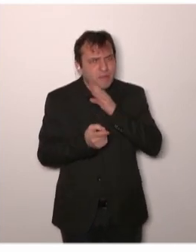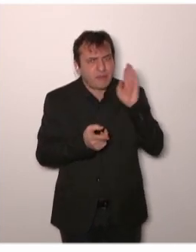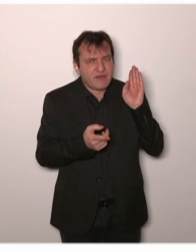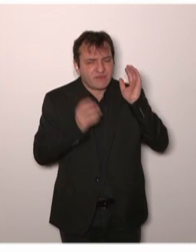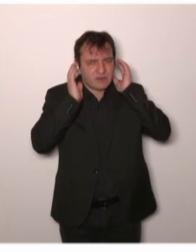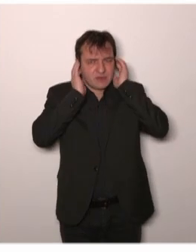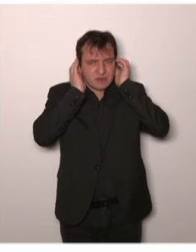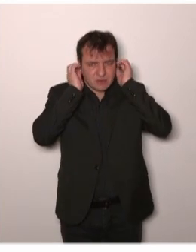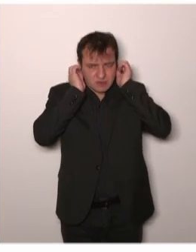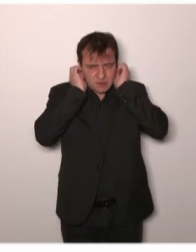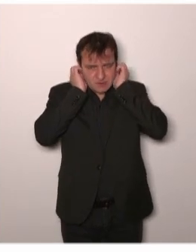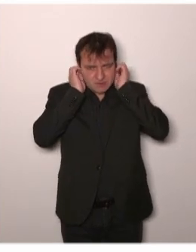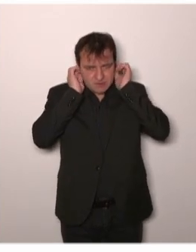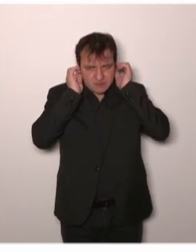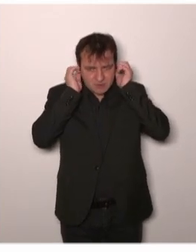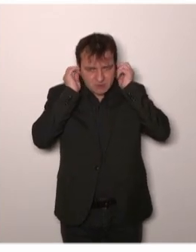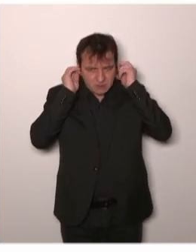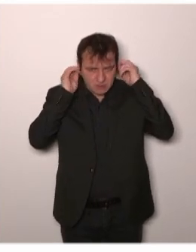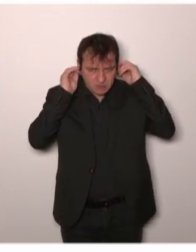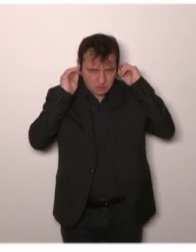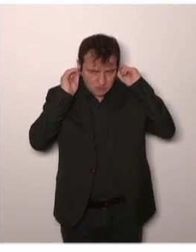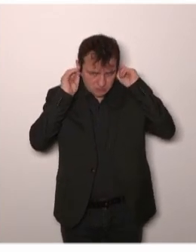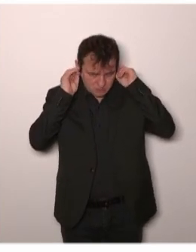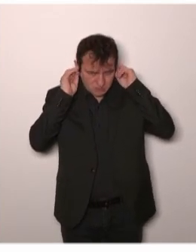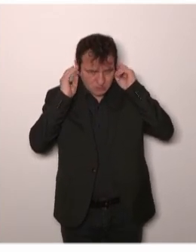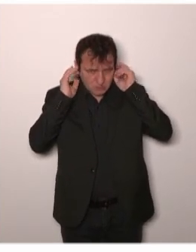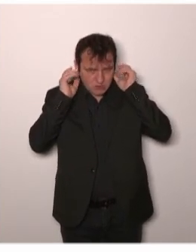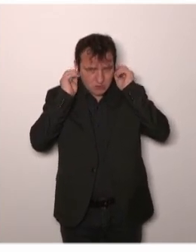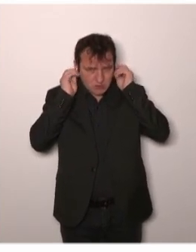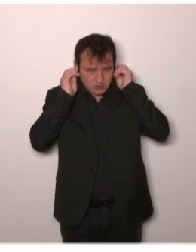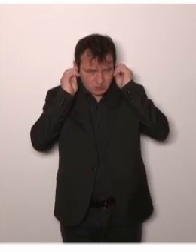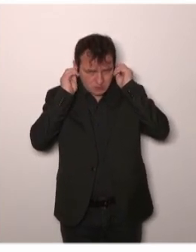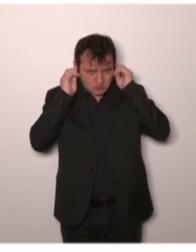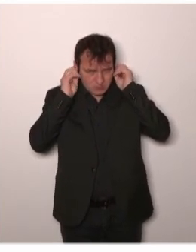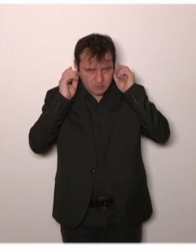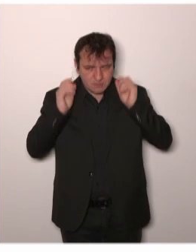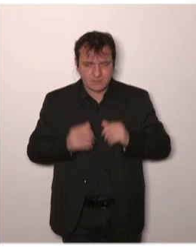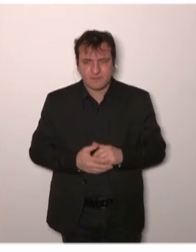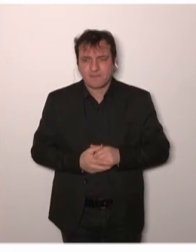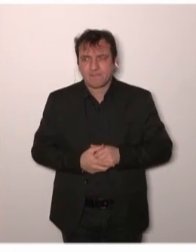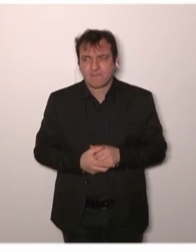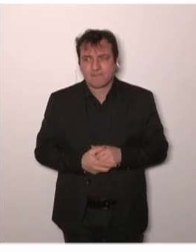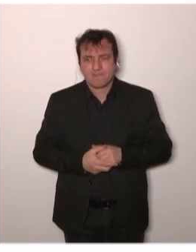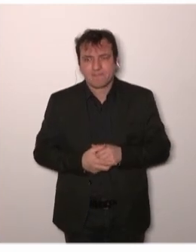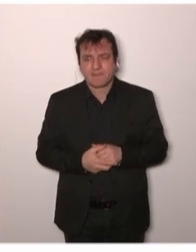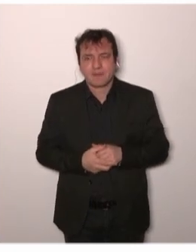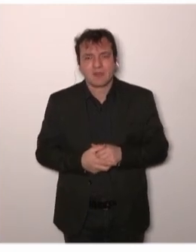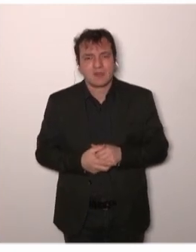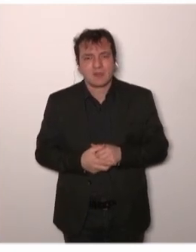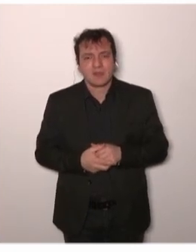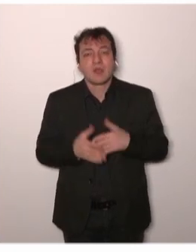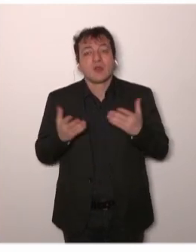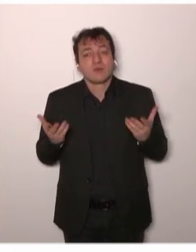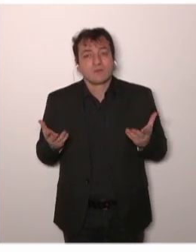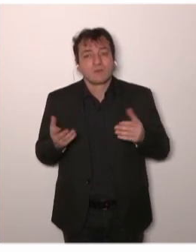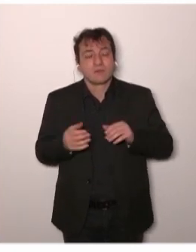actually, these are complex trials, I would say. They are much more complex research agenda than, if I can say so, just addressing a